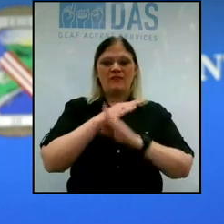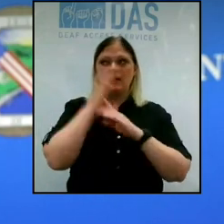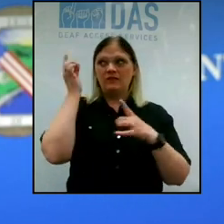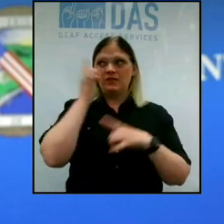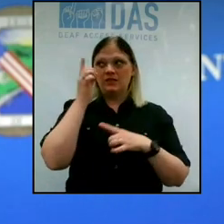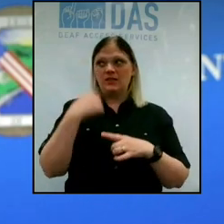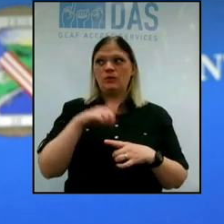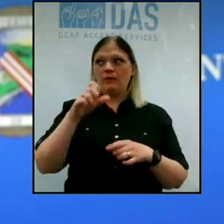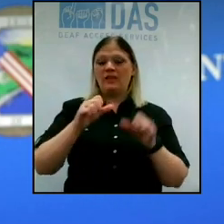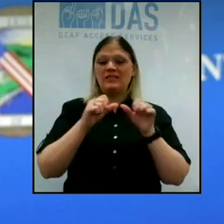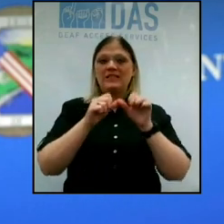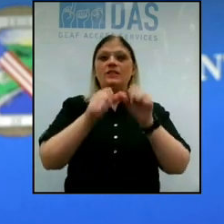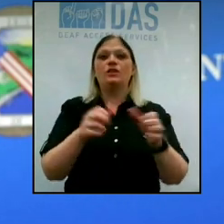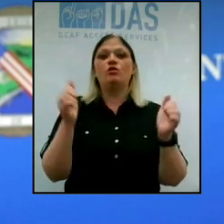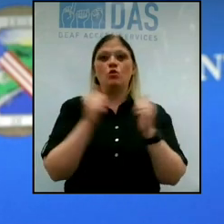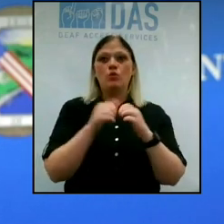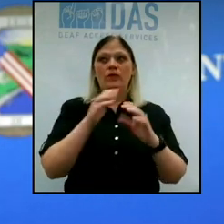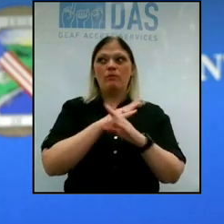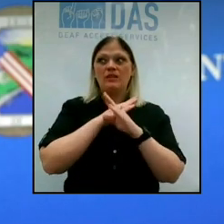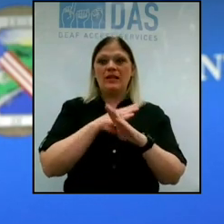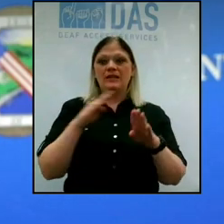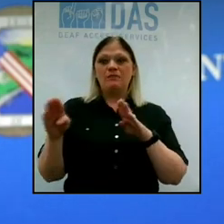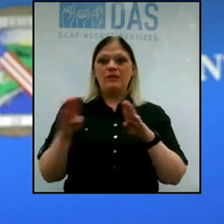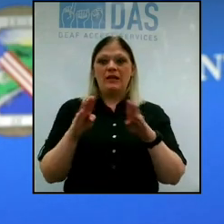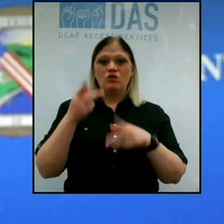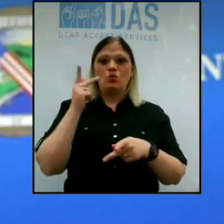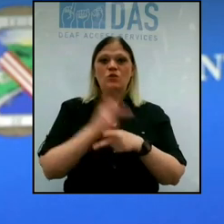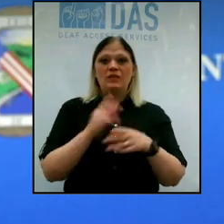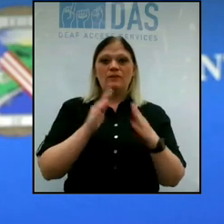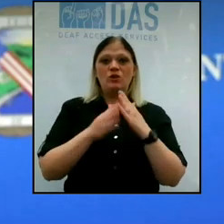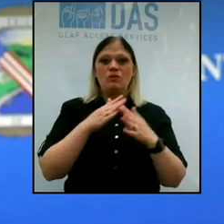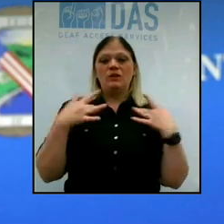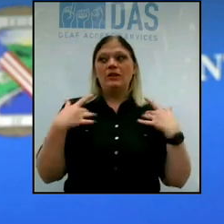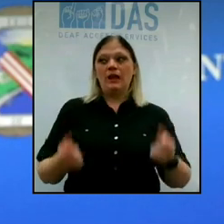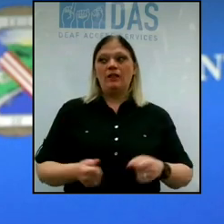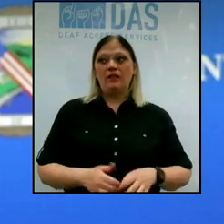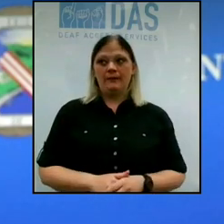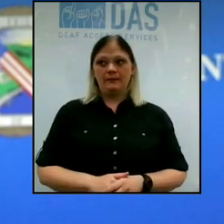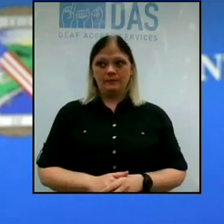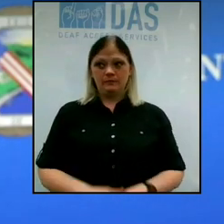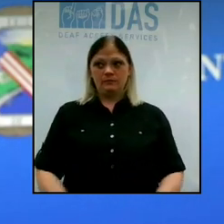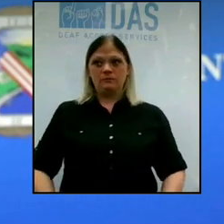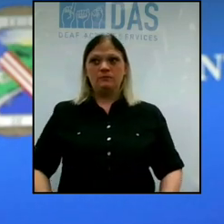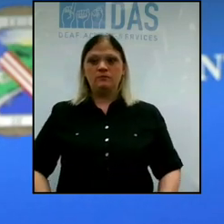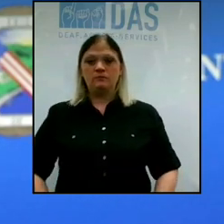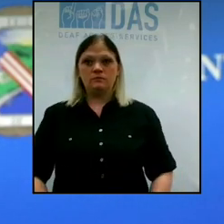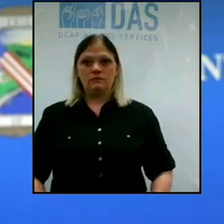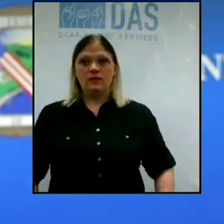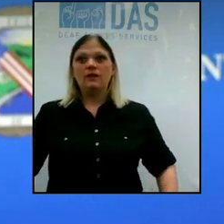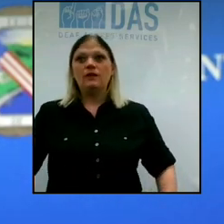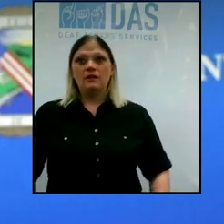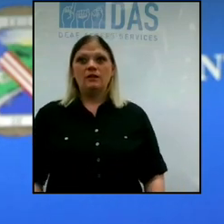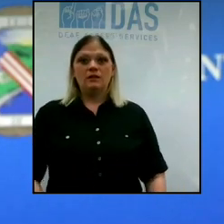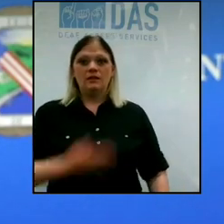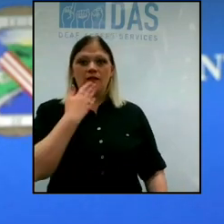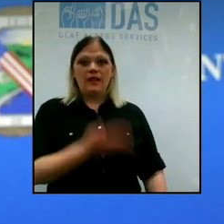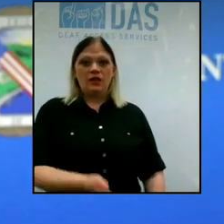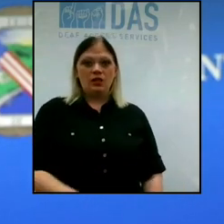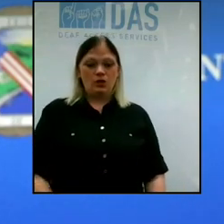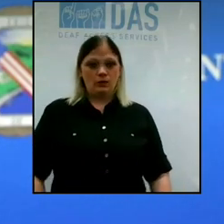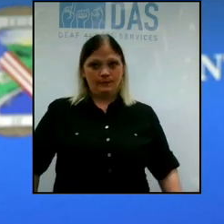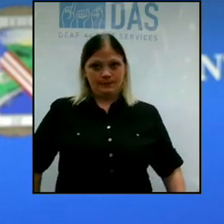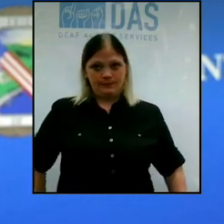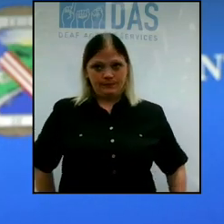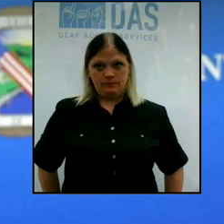continue with these protective behaviors to keep our community healthy. So I think we, sure. So